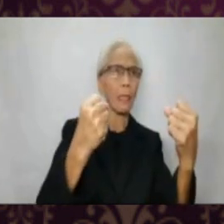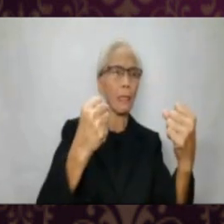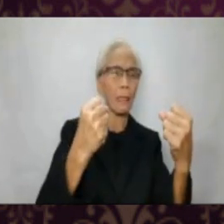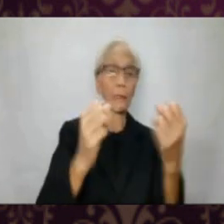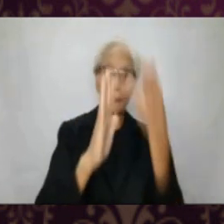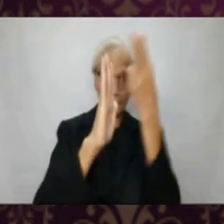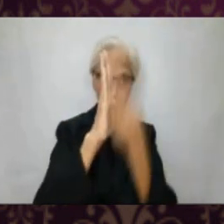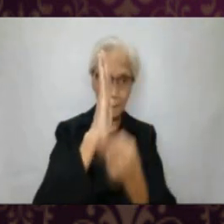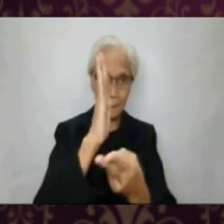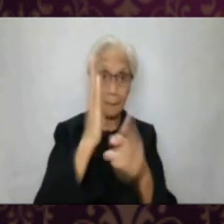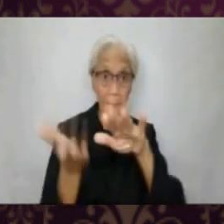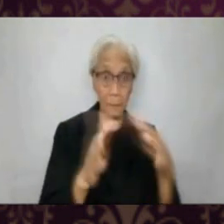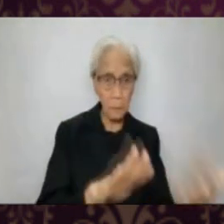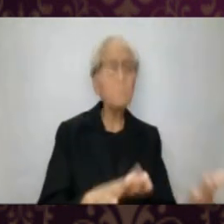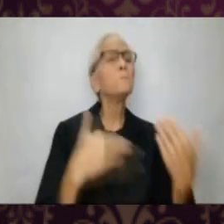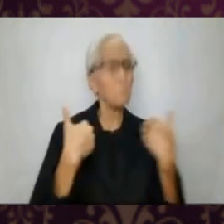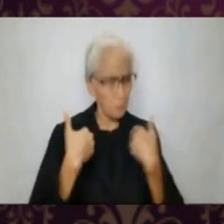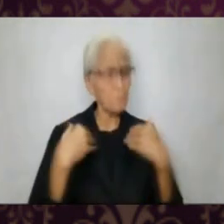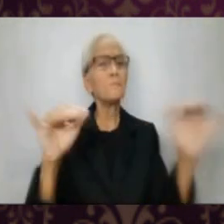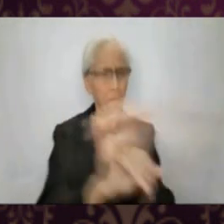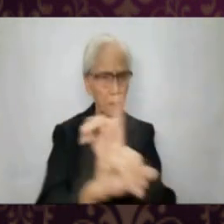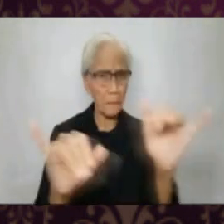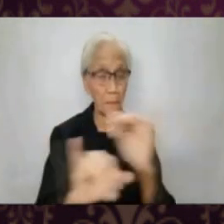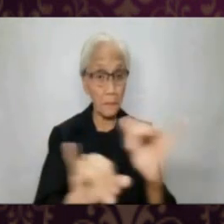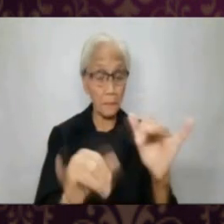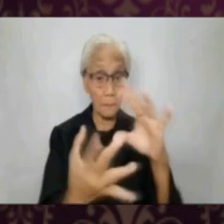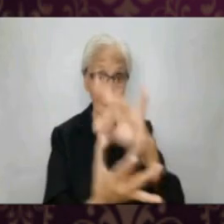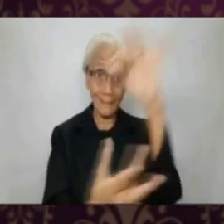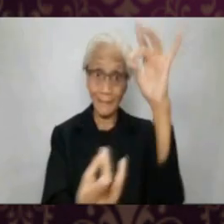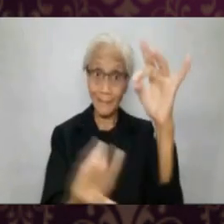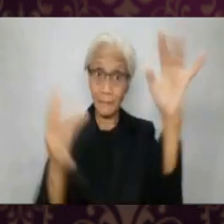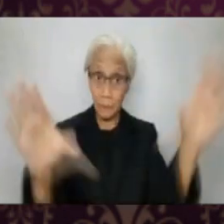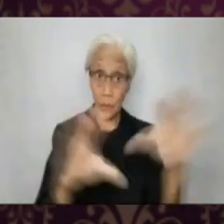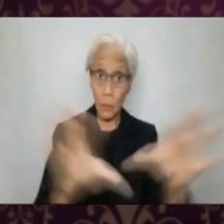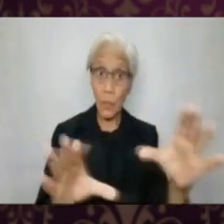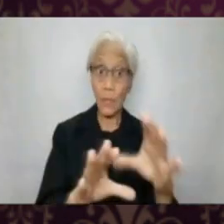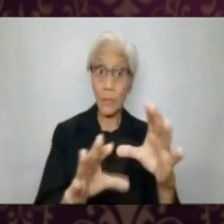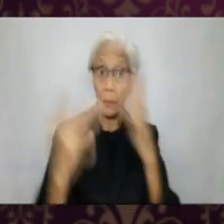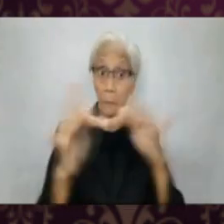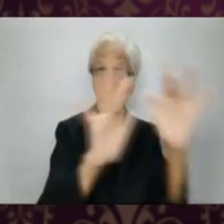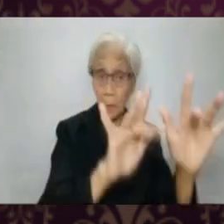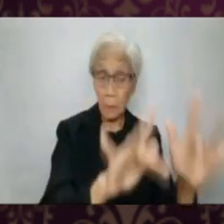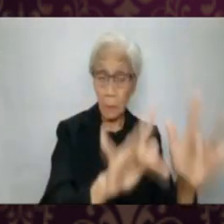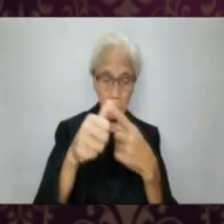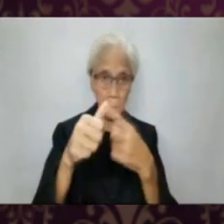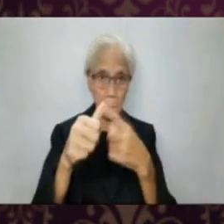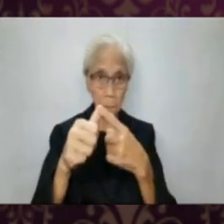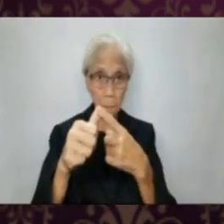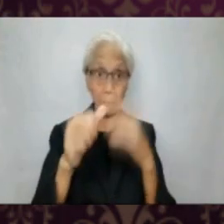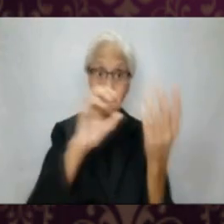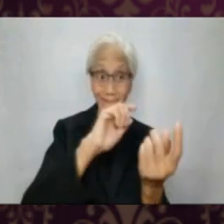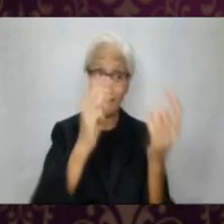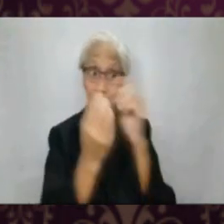visiting those in prison. And seven, burying the dead. And there are also spiritual works of